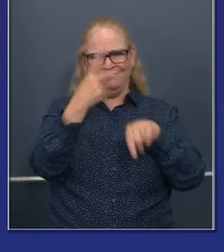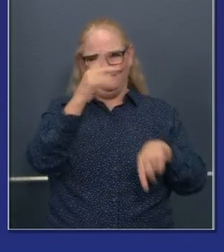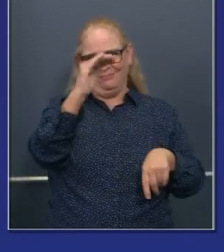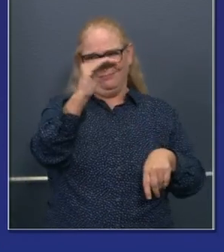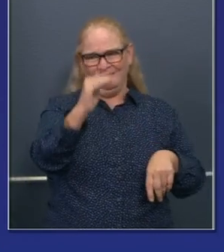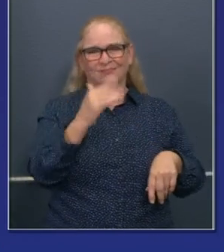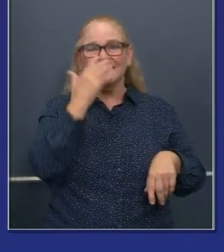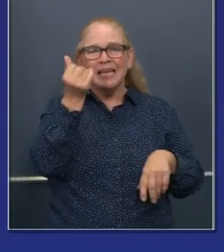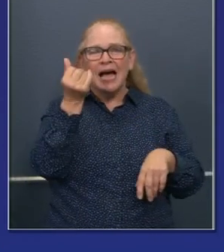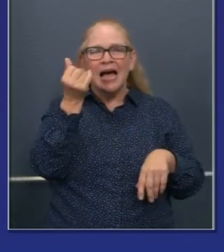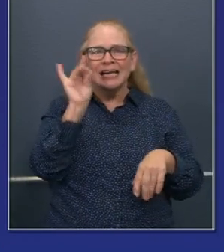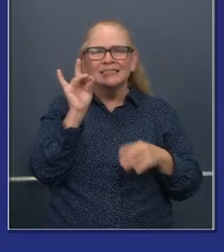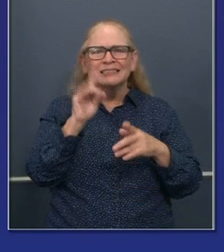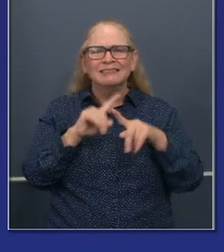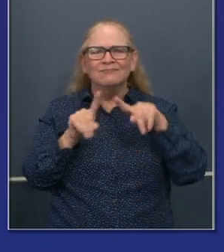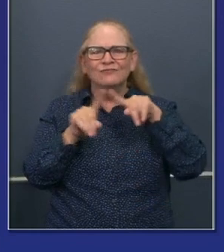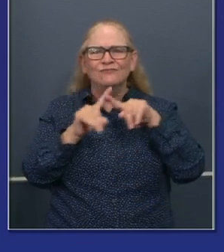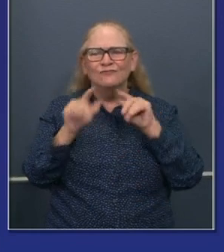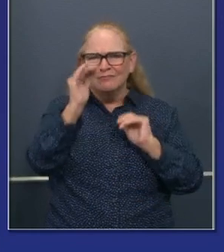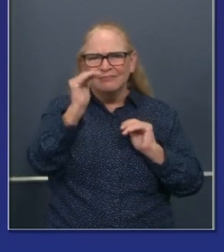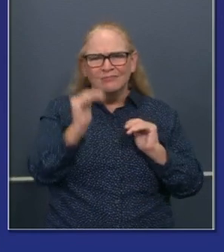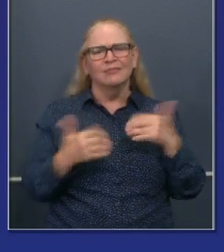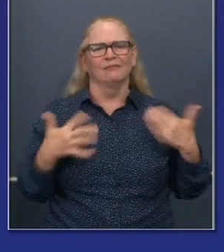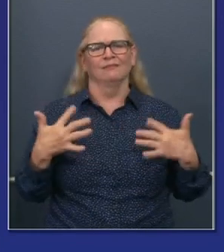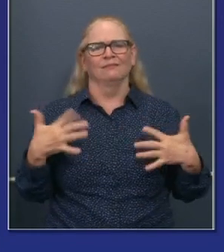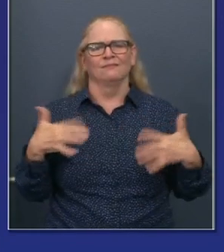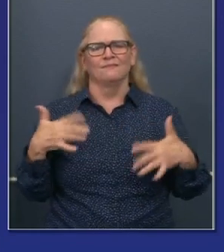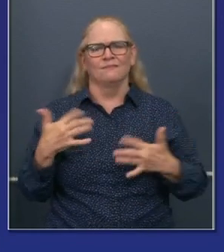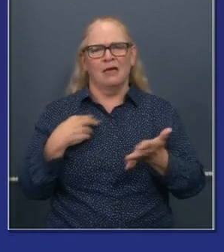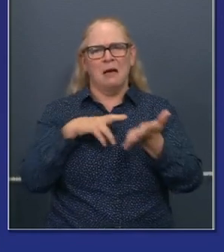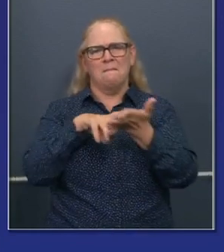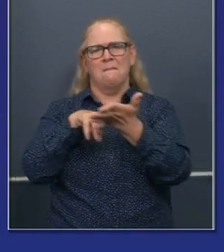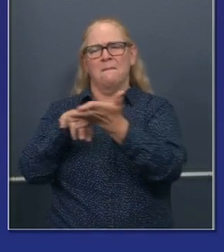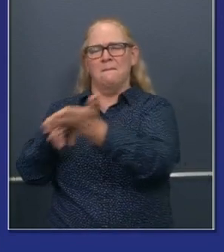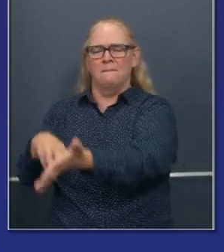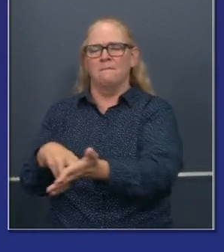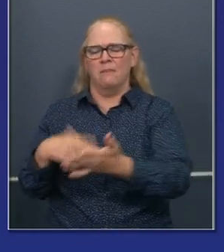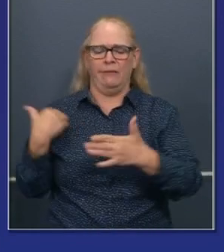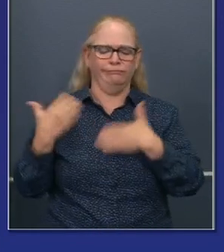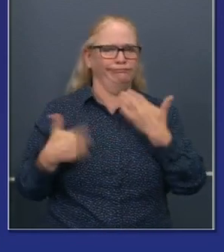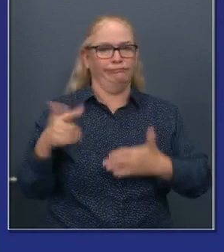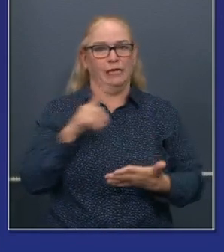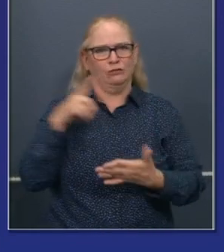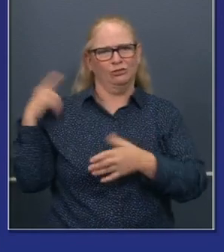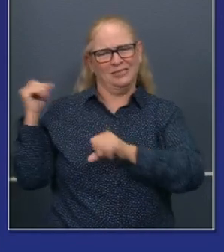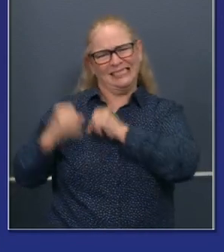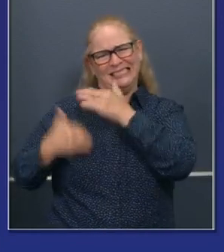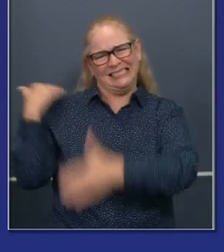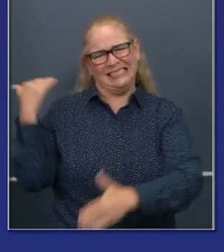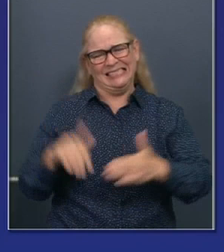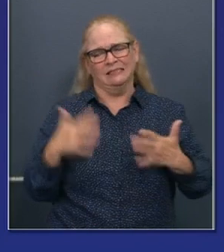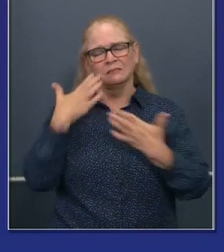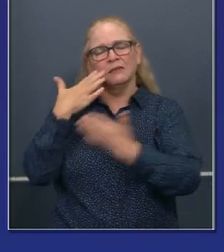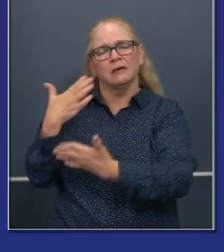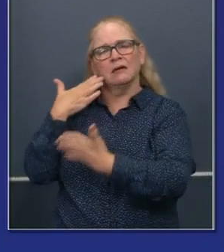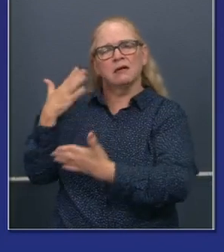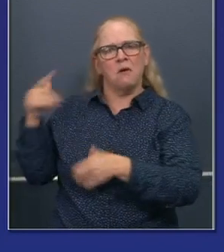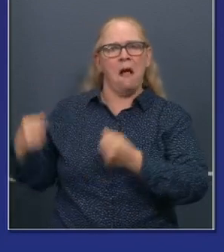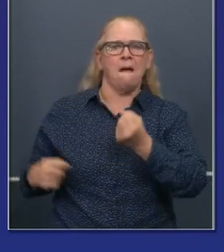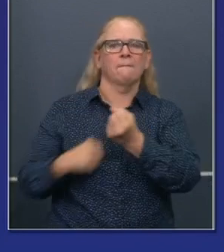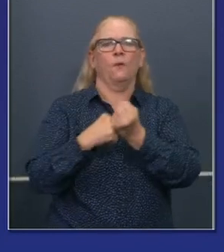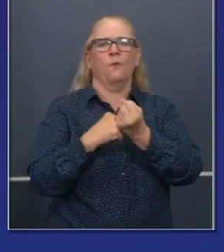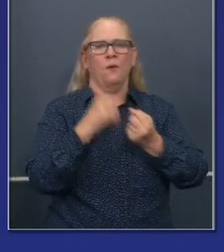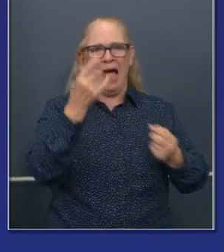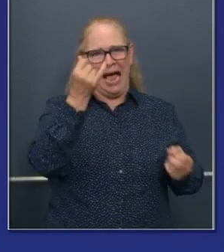that we advanced and signed, uh, with incredible leadership of the legislature, a package, uh, that, uh,